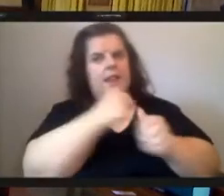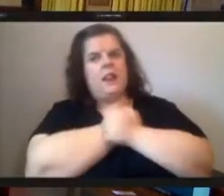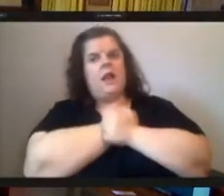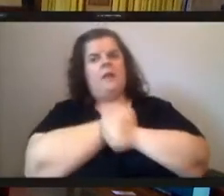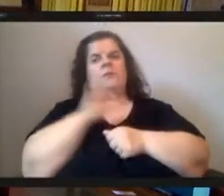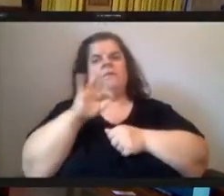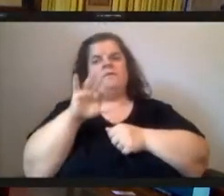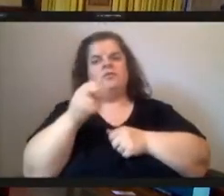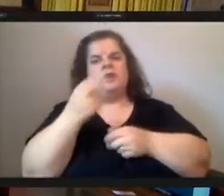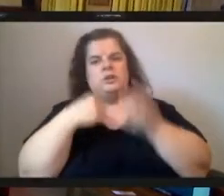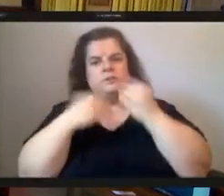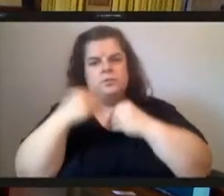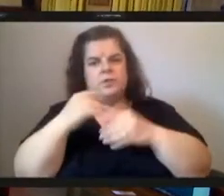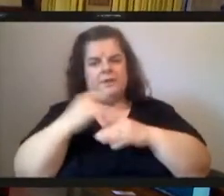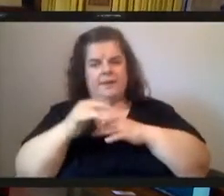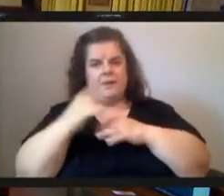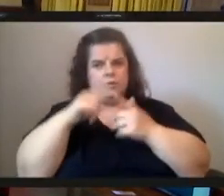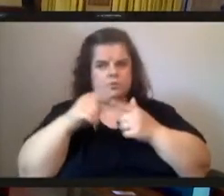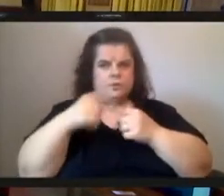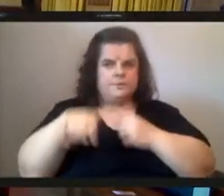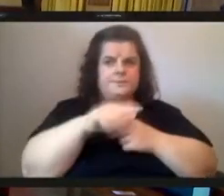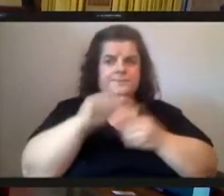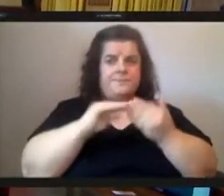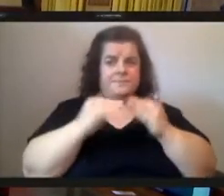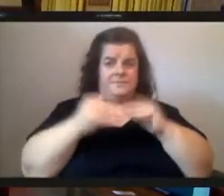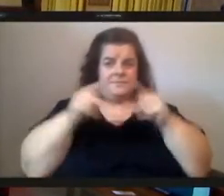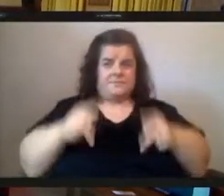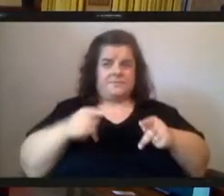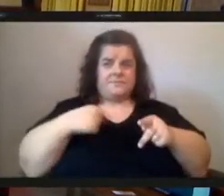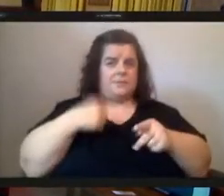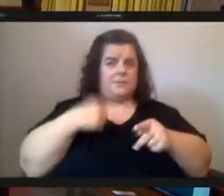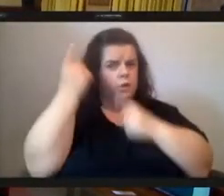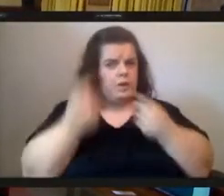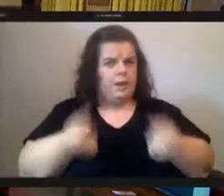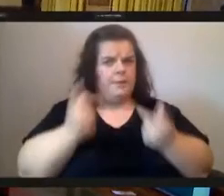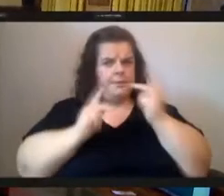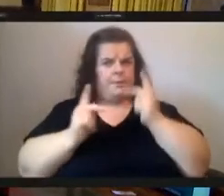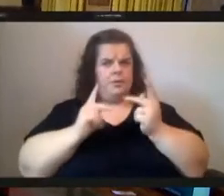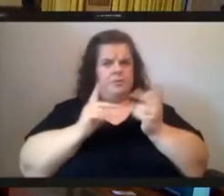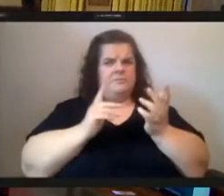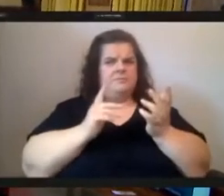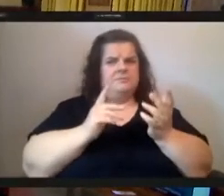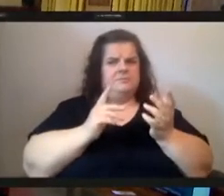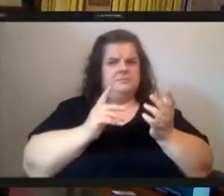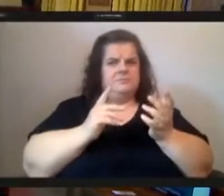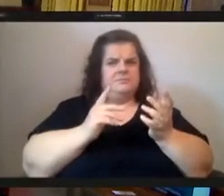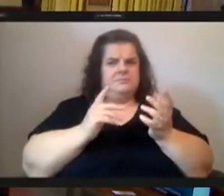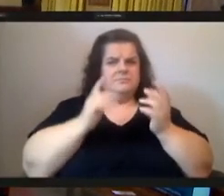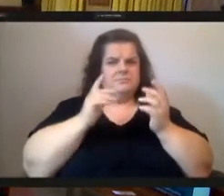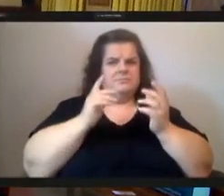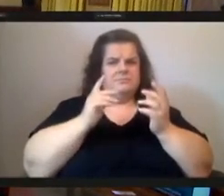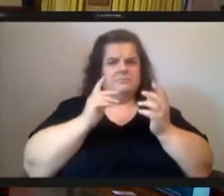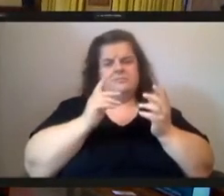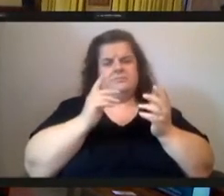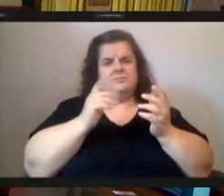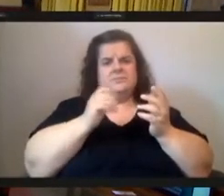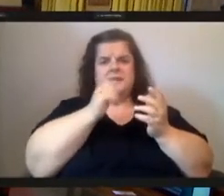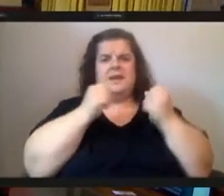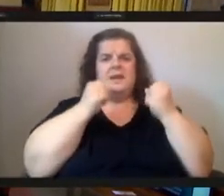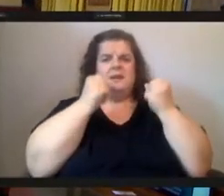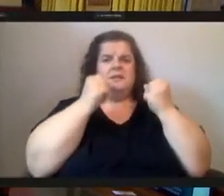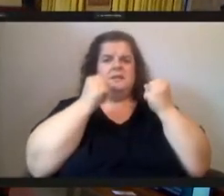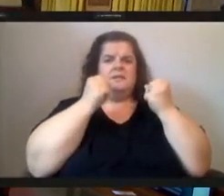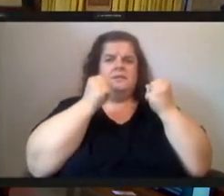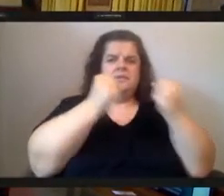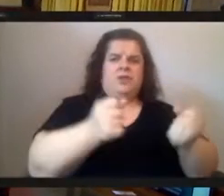as a city resident i wonder how many of us have taken for granted being able to drive to the grocery store and select items we want to purchase i